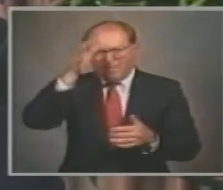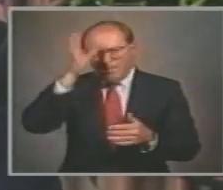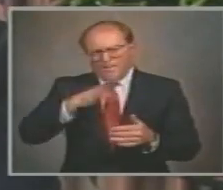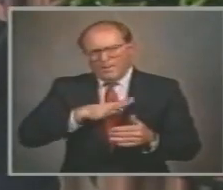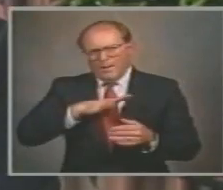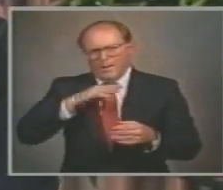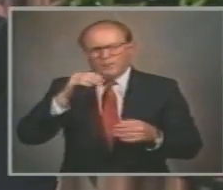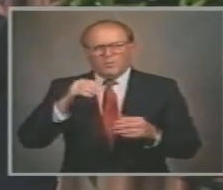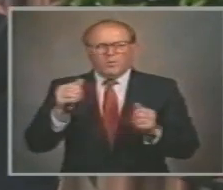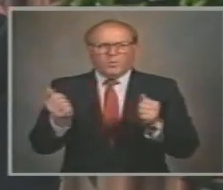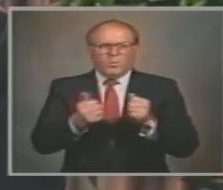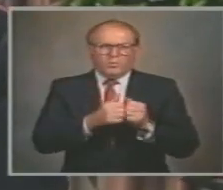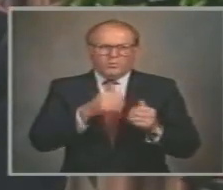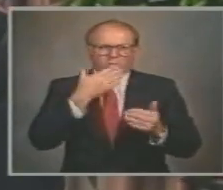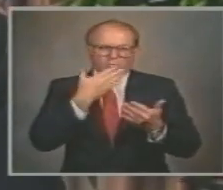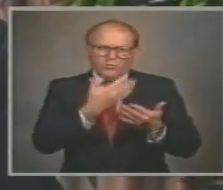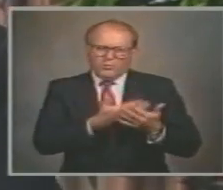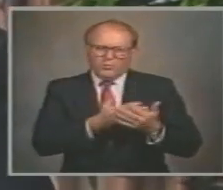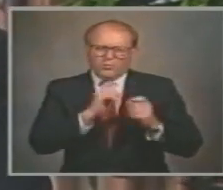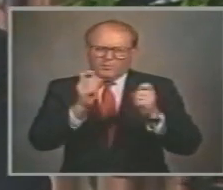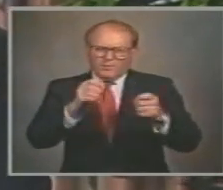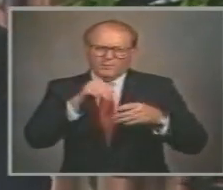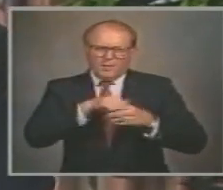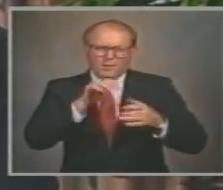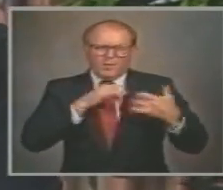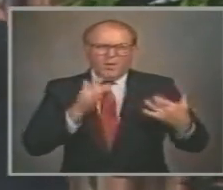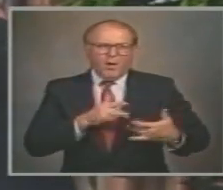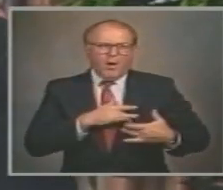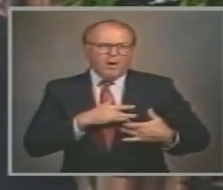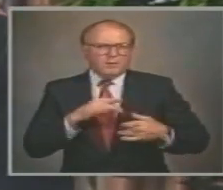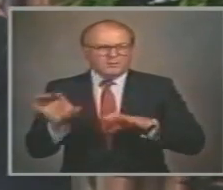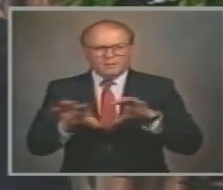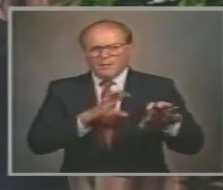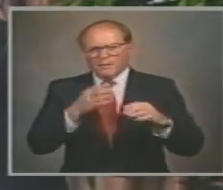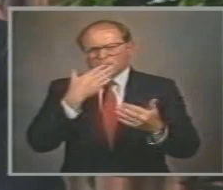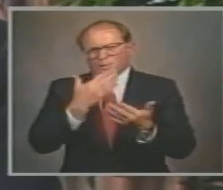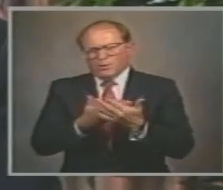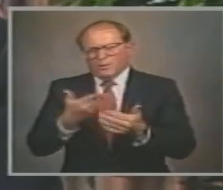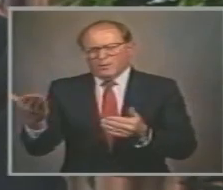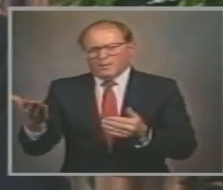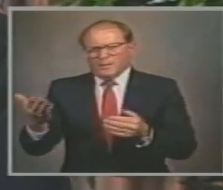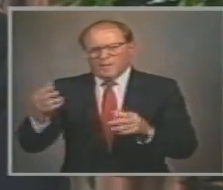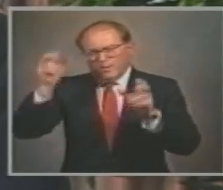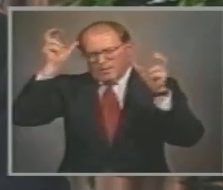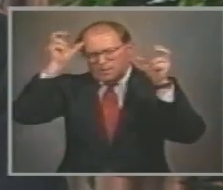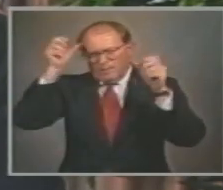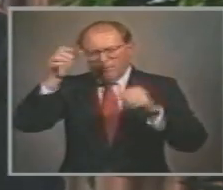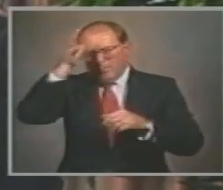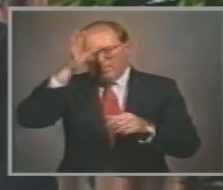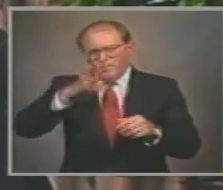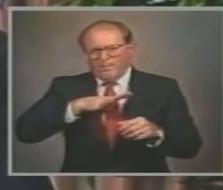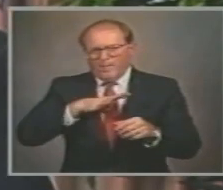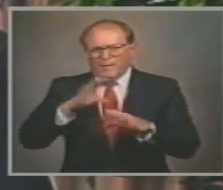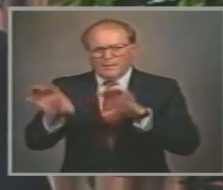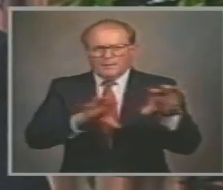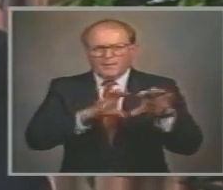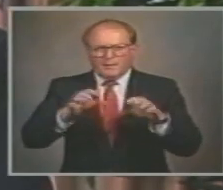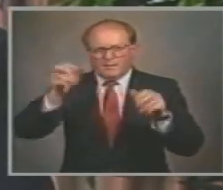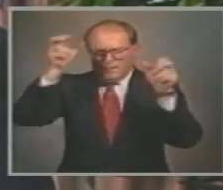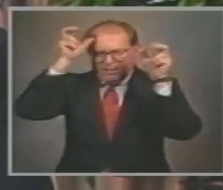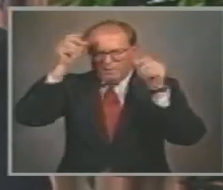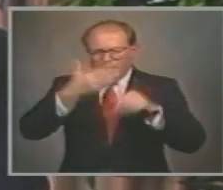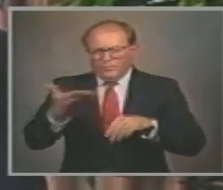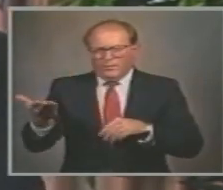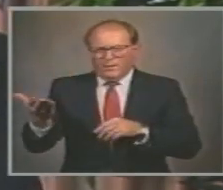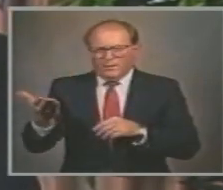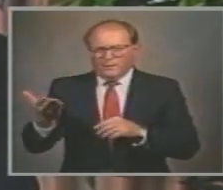treasure Of the heart Brings forth good things And an evil man Out of the evil treasure Brings forth evil things Matthew